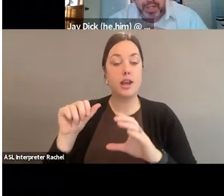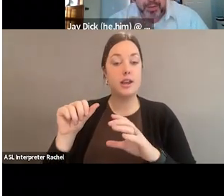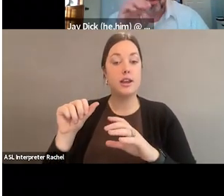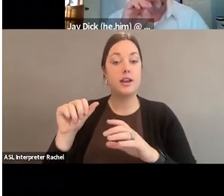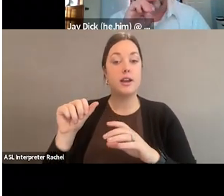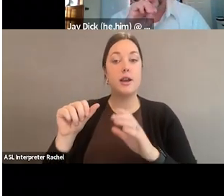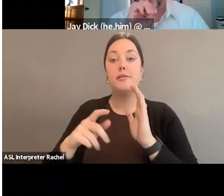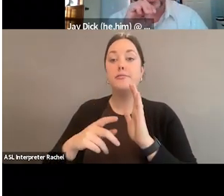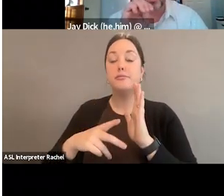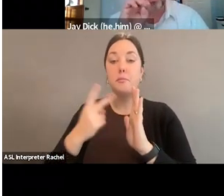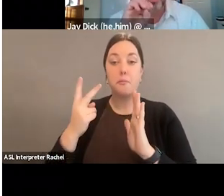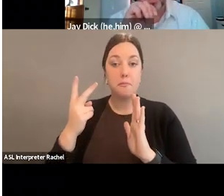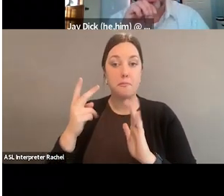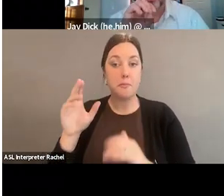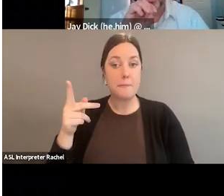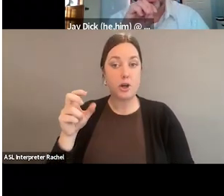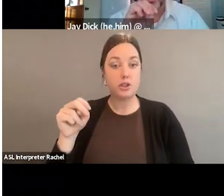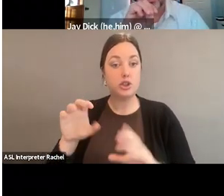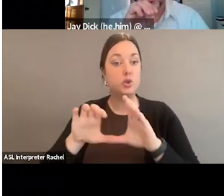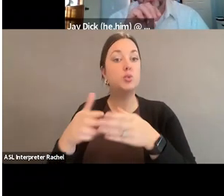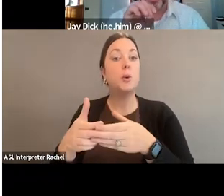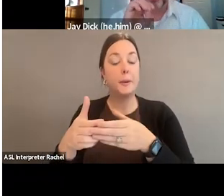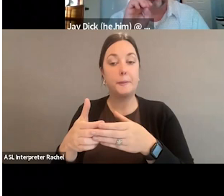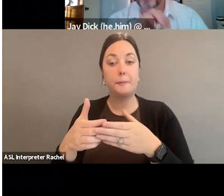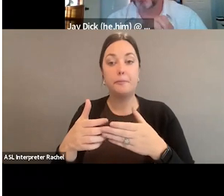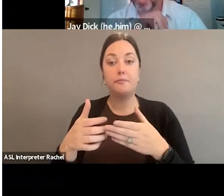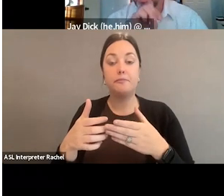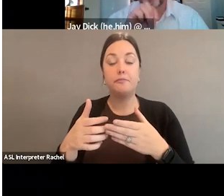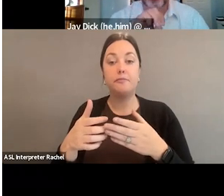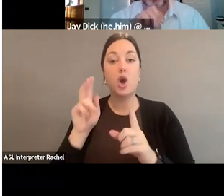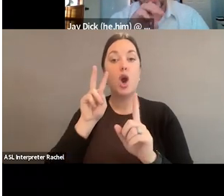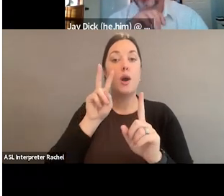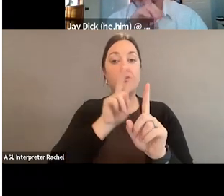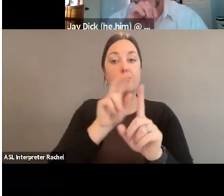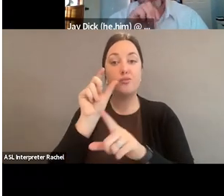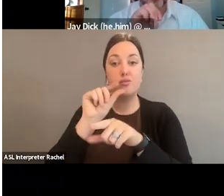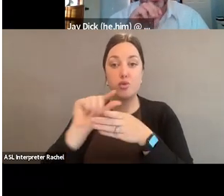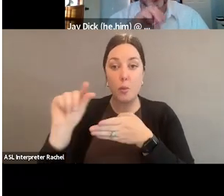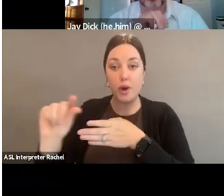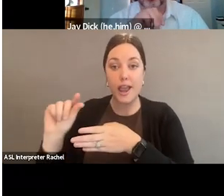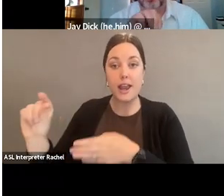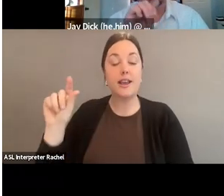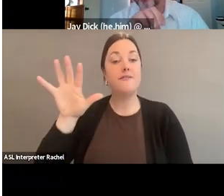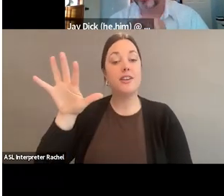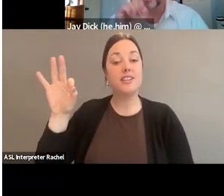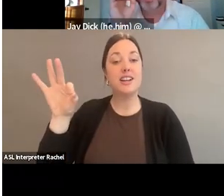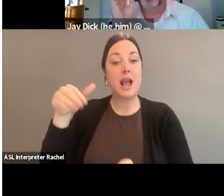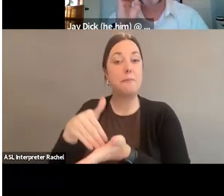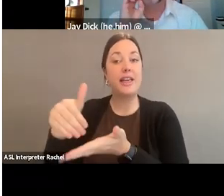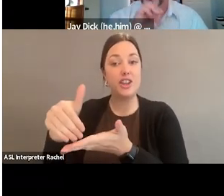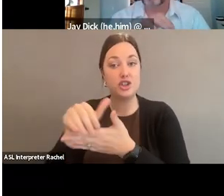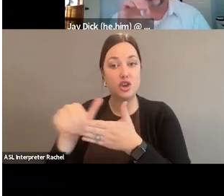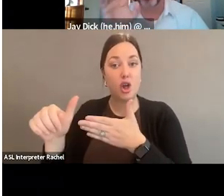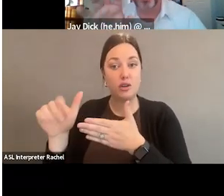legislators led by the four down here appropriated $59 million to fund Florida's cultural programs and projects.